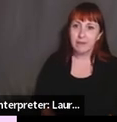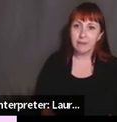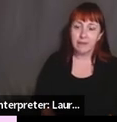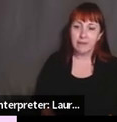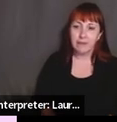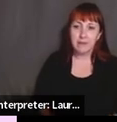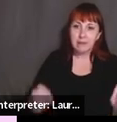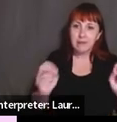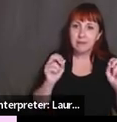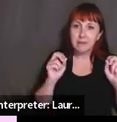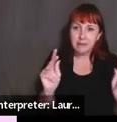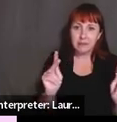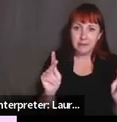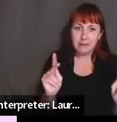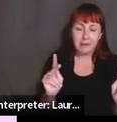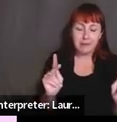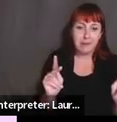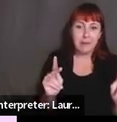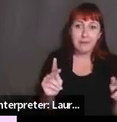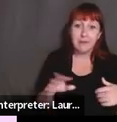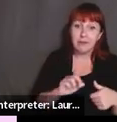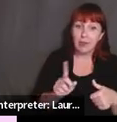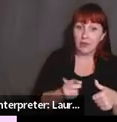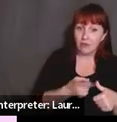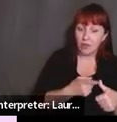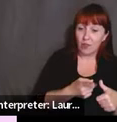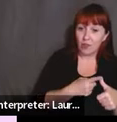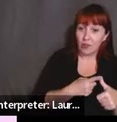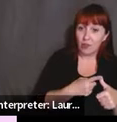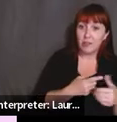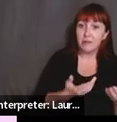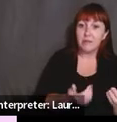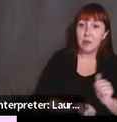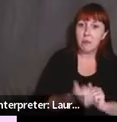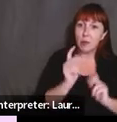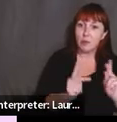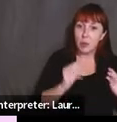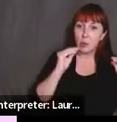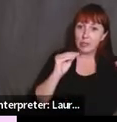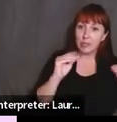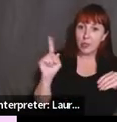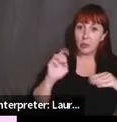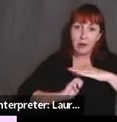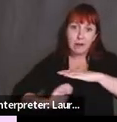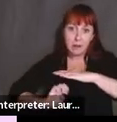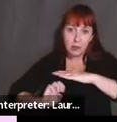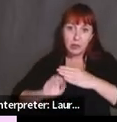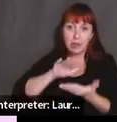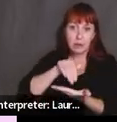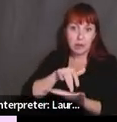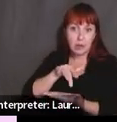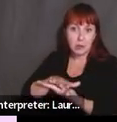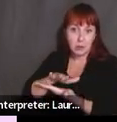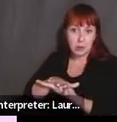Okay. So, first of all, most of us who teach elementary and, and middle school,